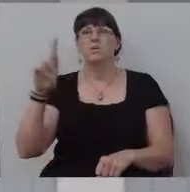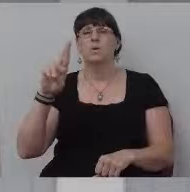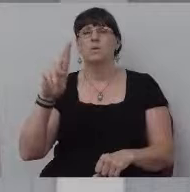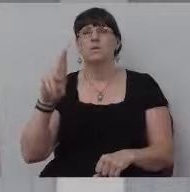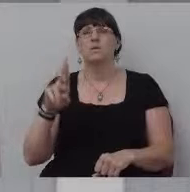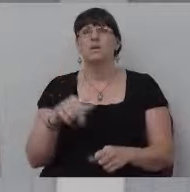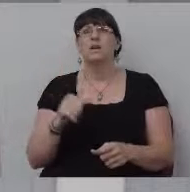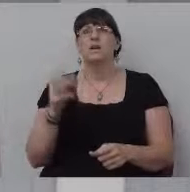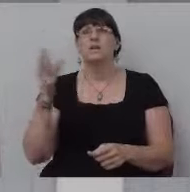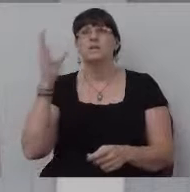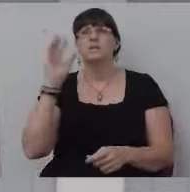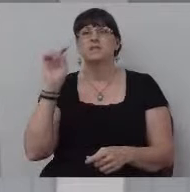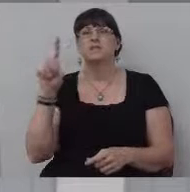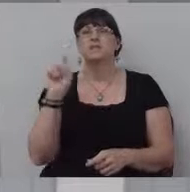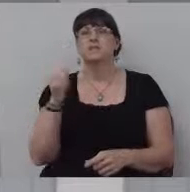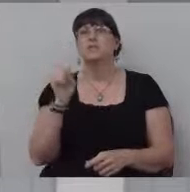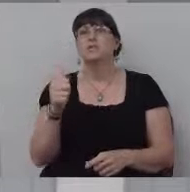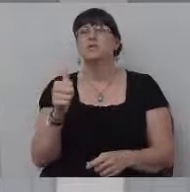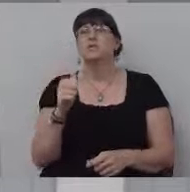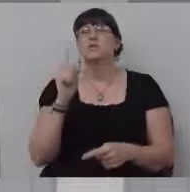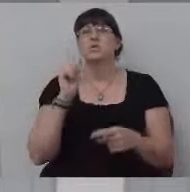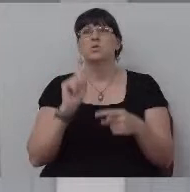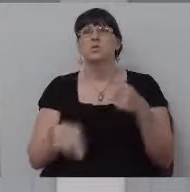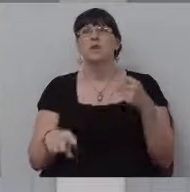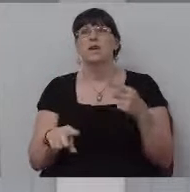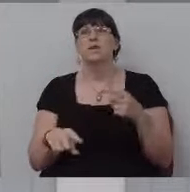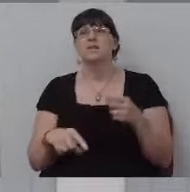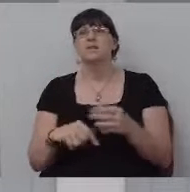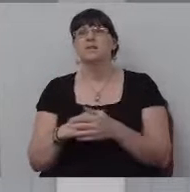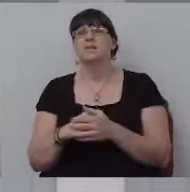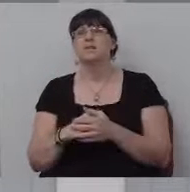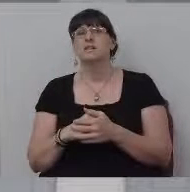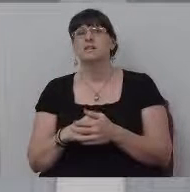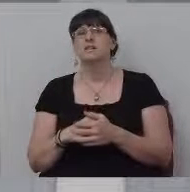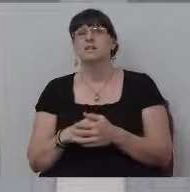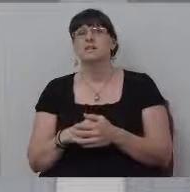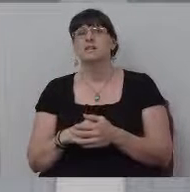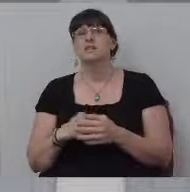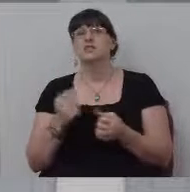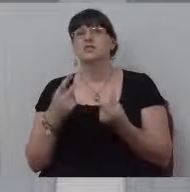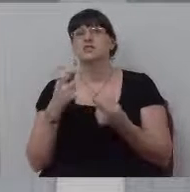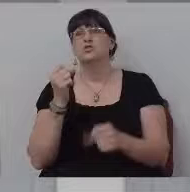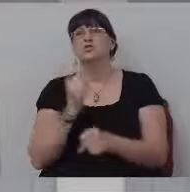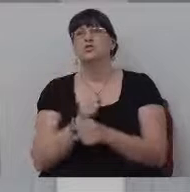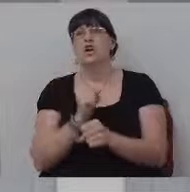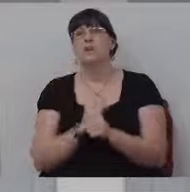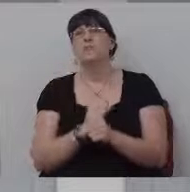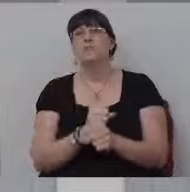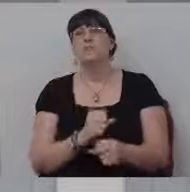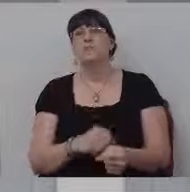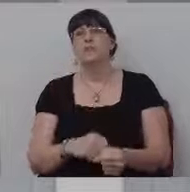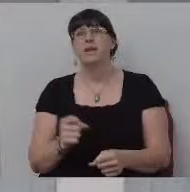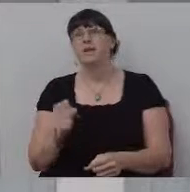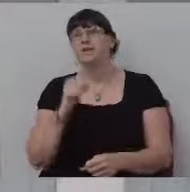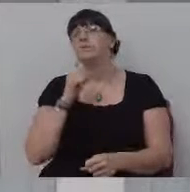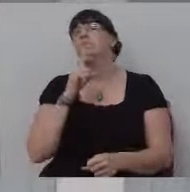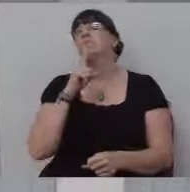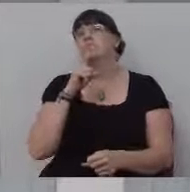iron. You're a certified welder, you're a sissy welder. You know, he's a real blessing.